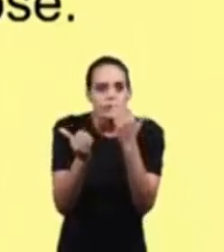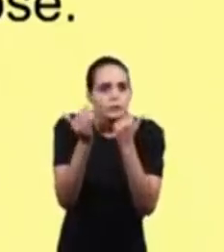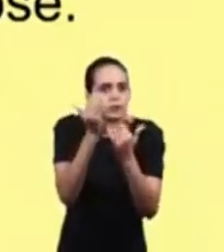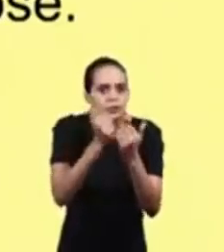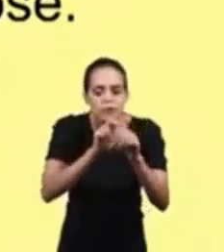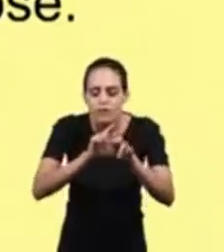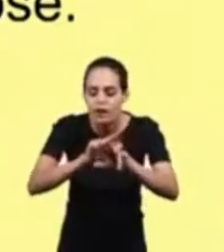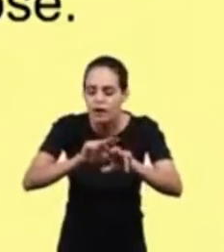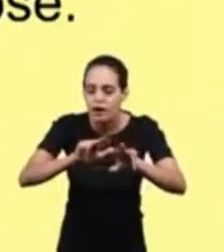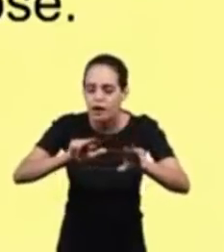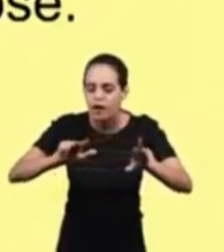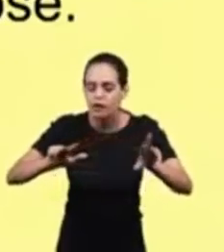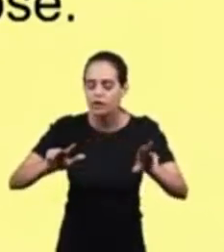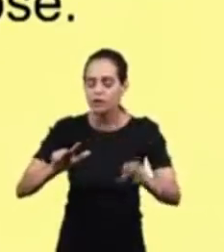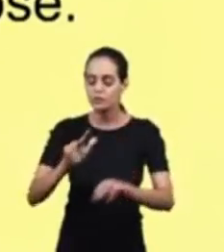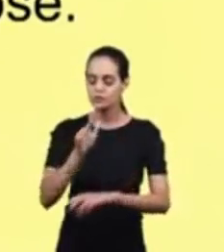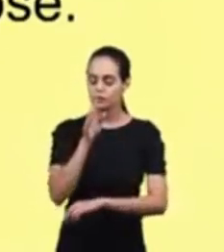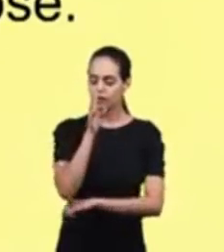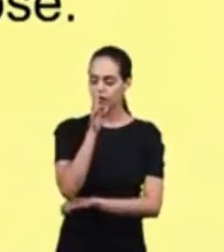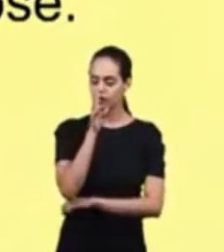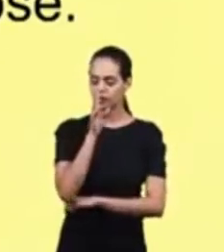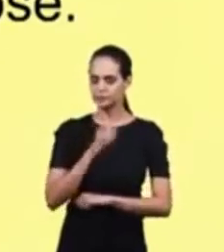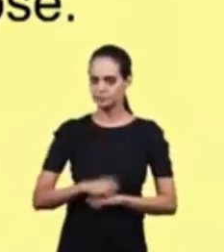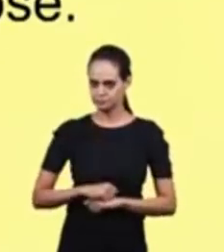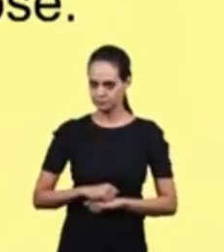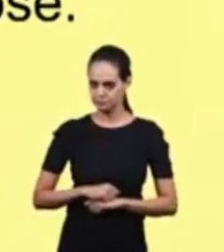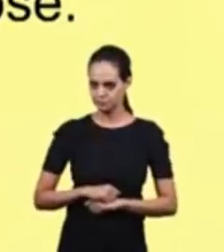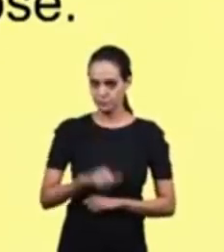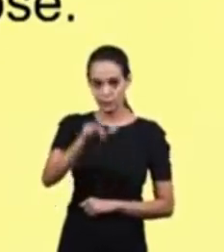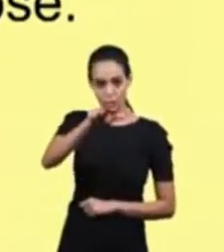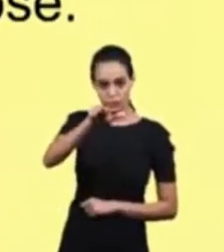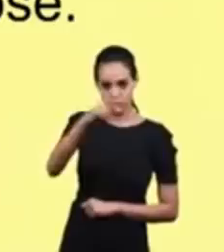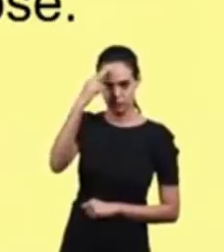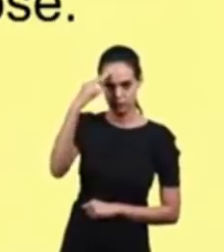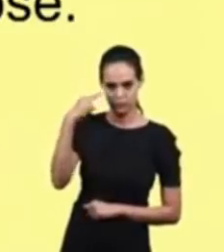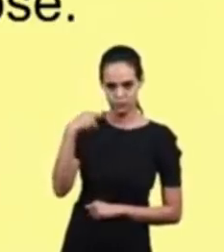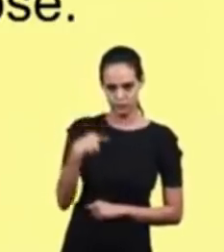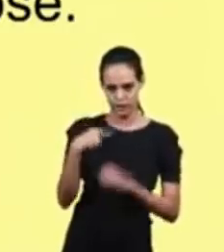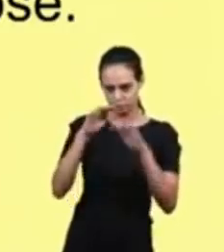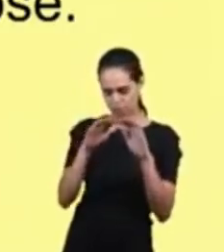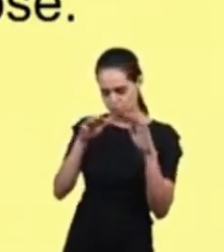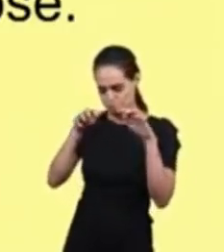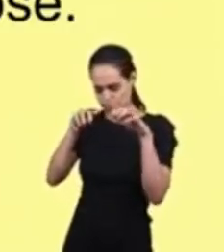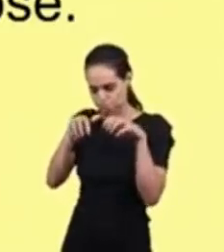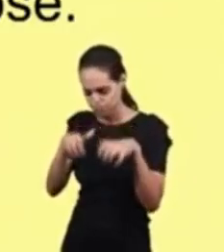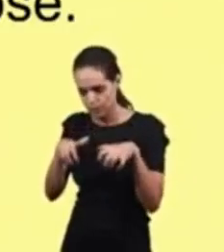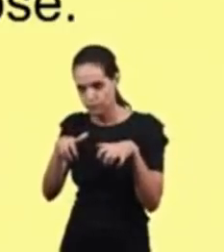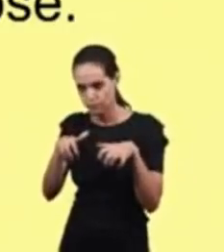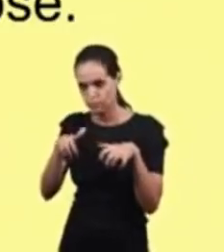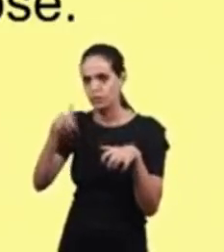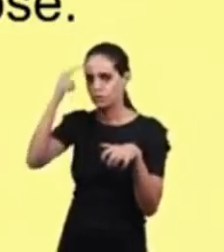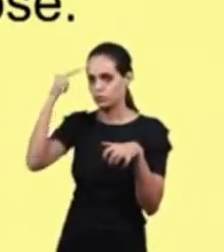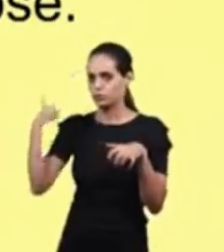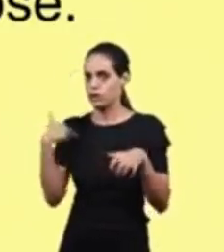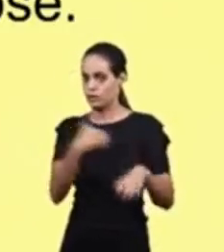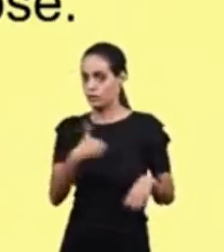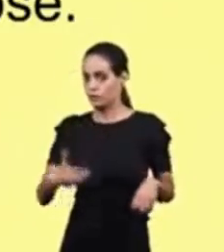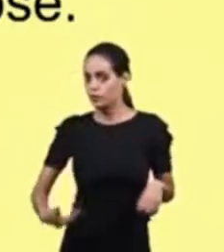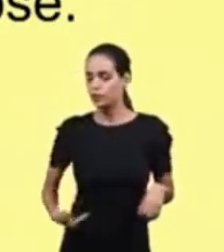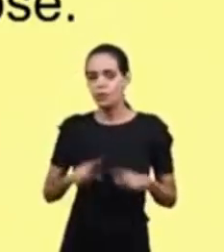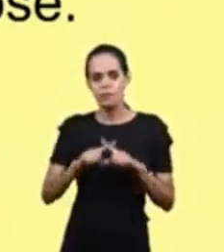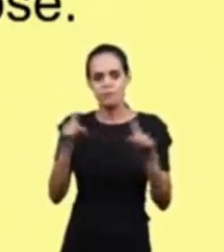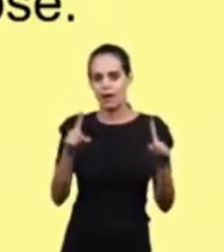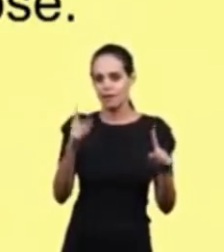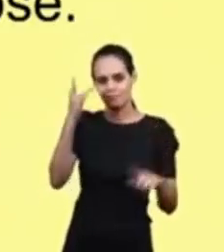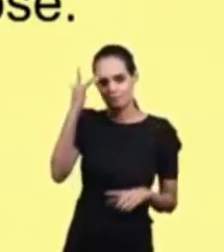So Joseph's brothers kneeled down Before the governor Who was Joseph But they did not know